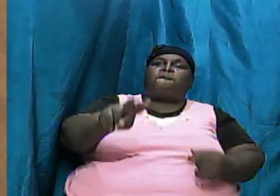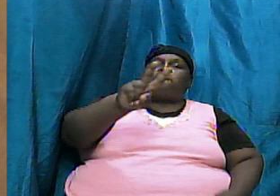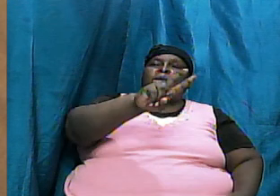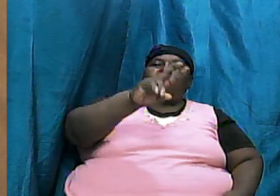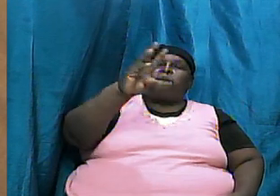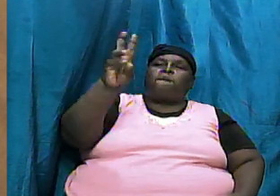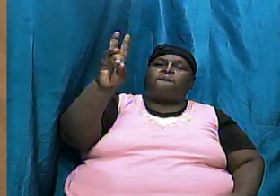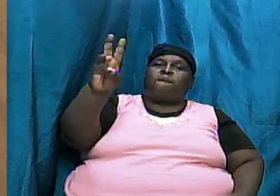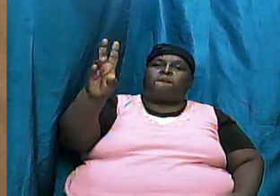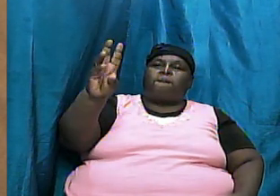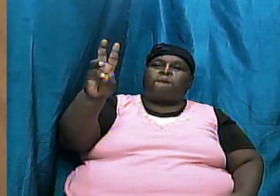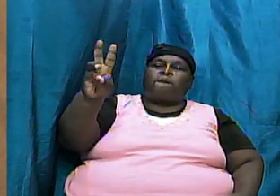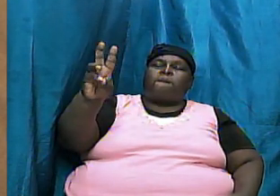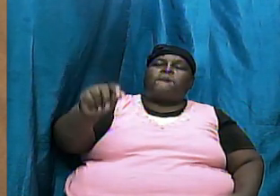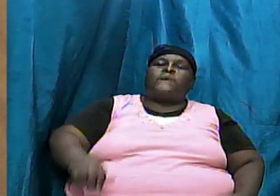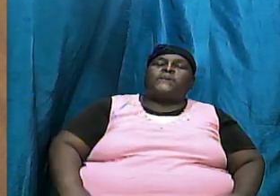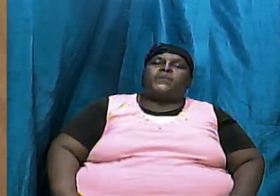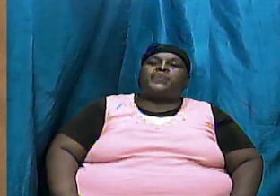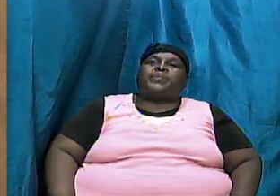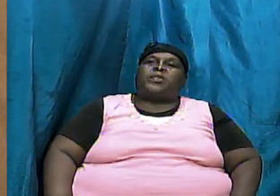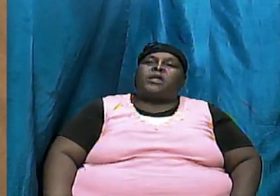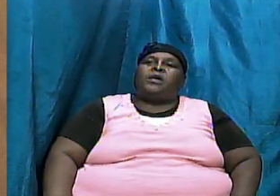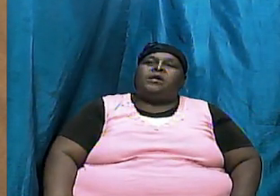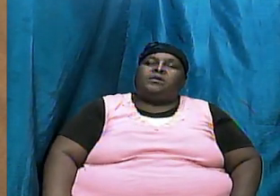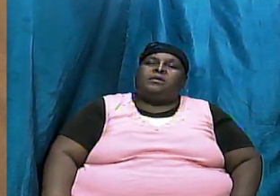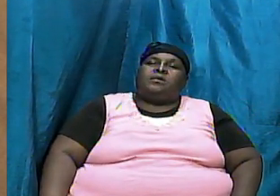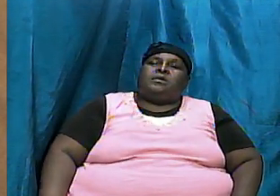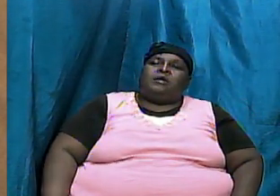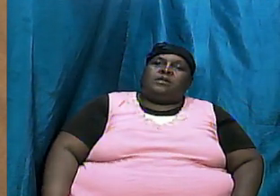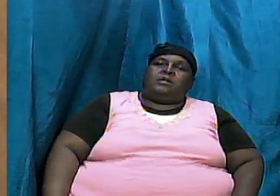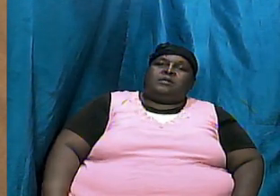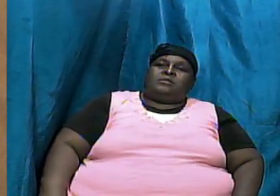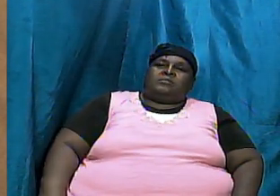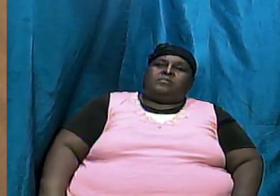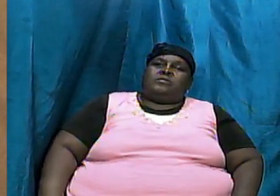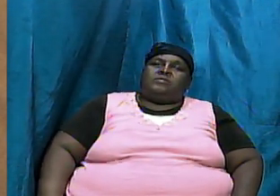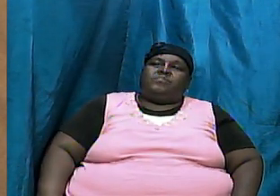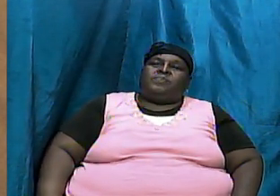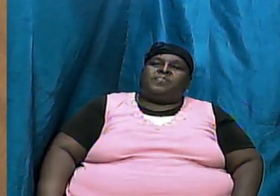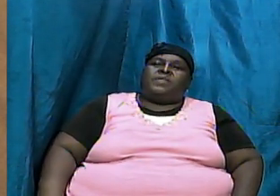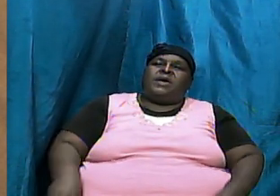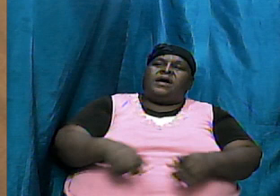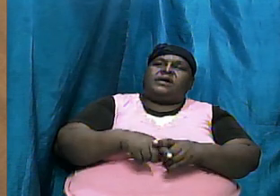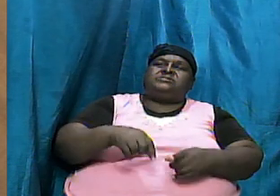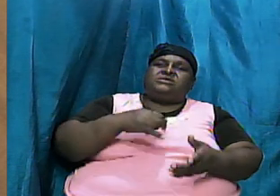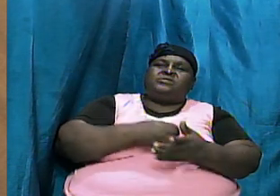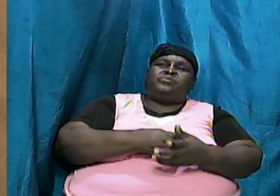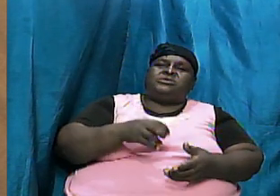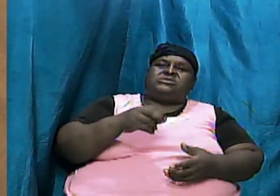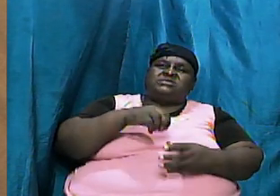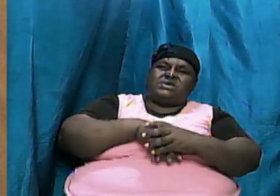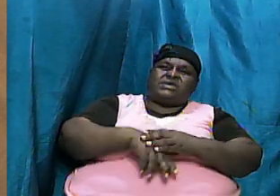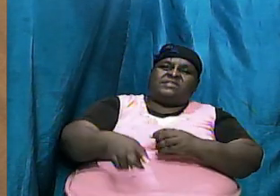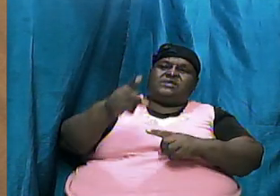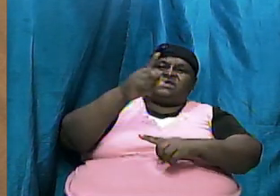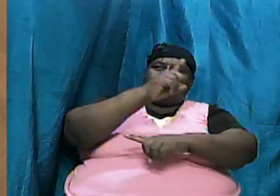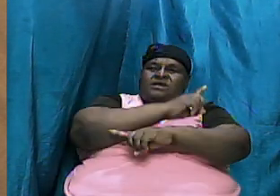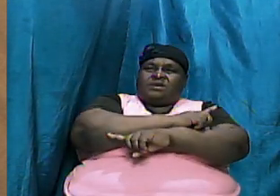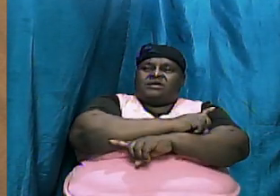26 and Jesus speaking and as it was